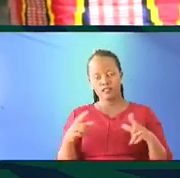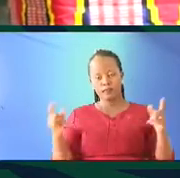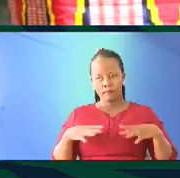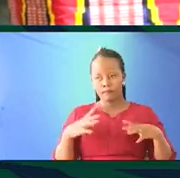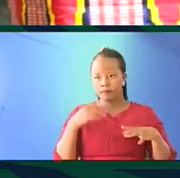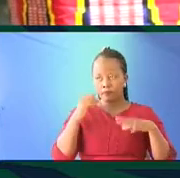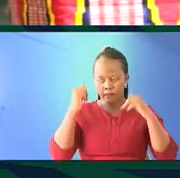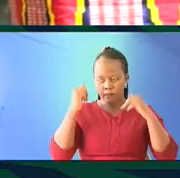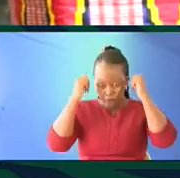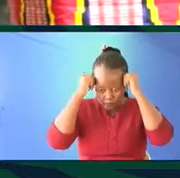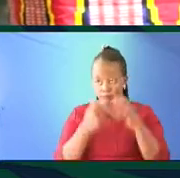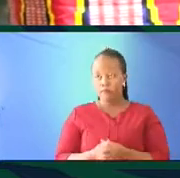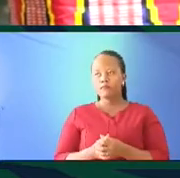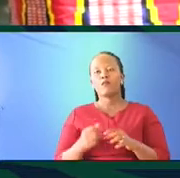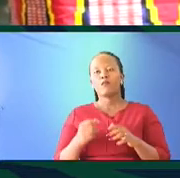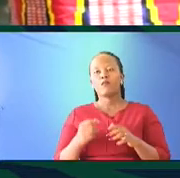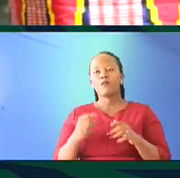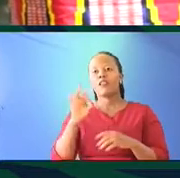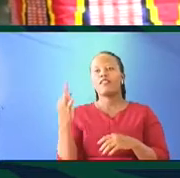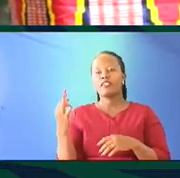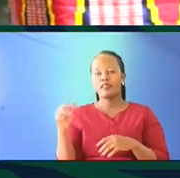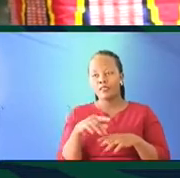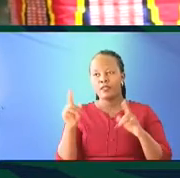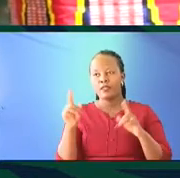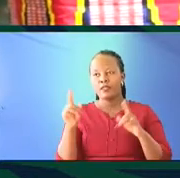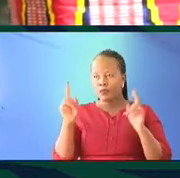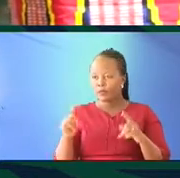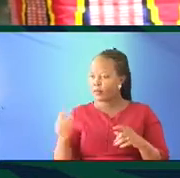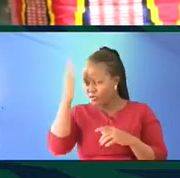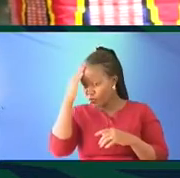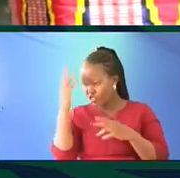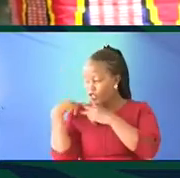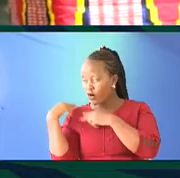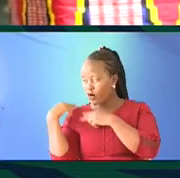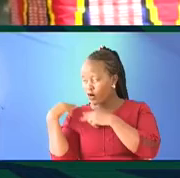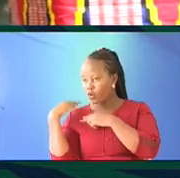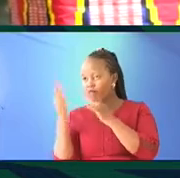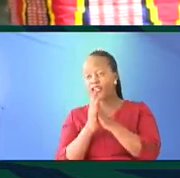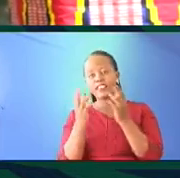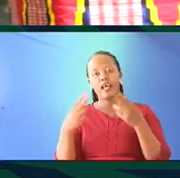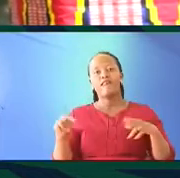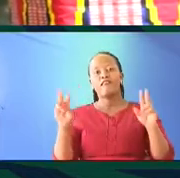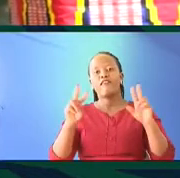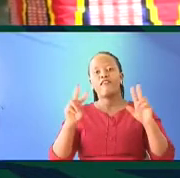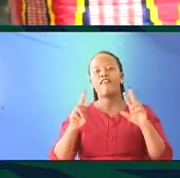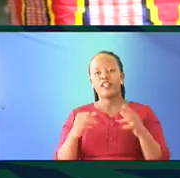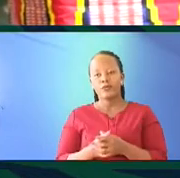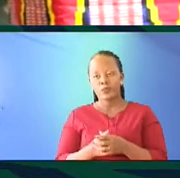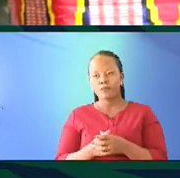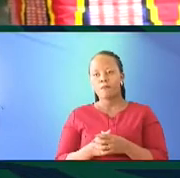studied. Three, we must elevate the role and value of orality, okay? Now,